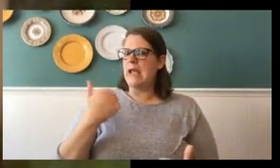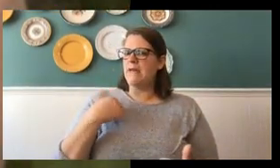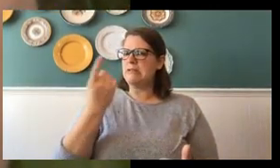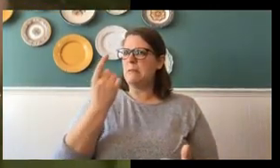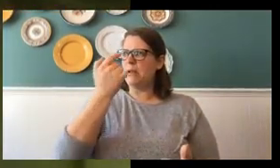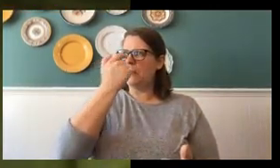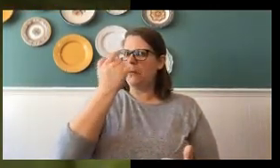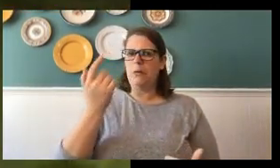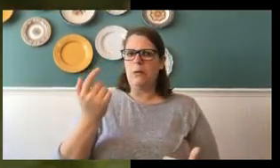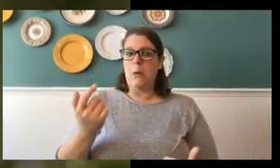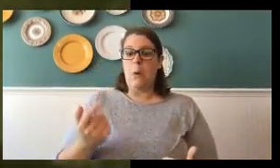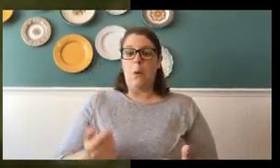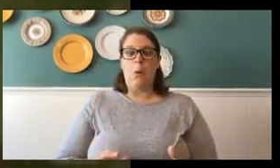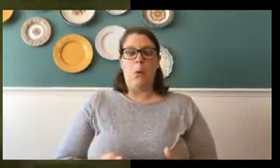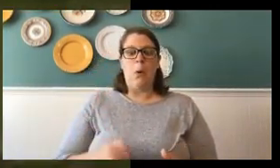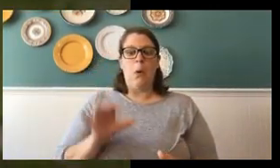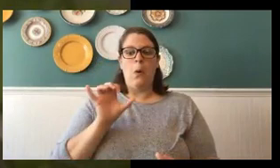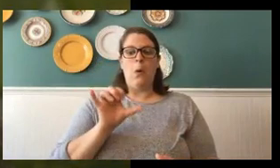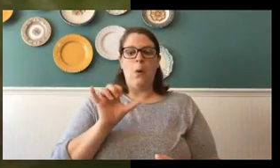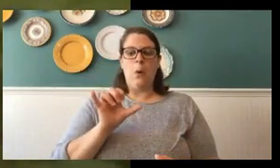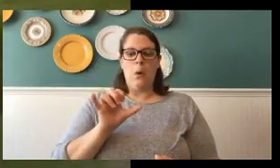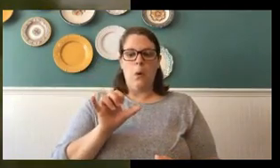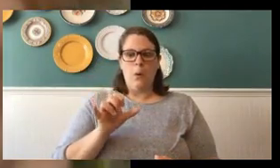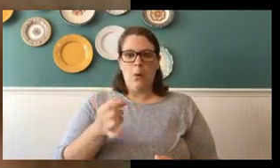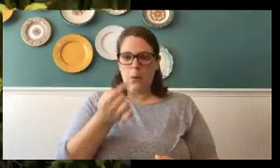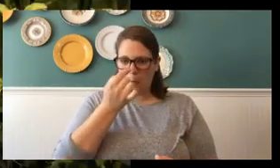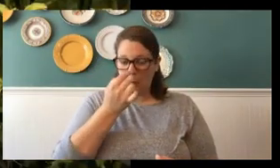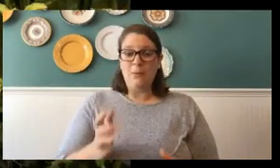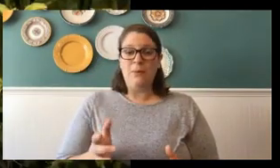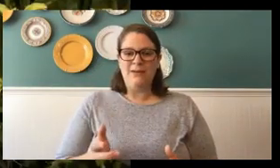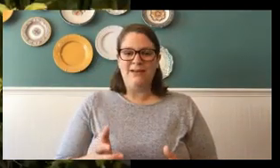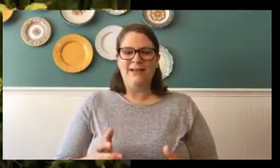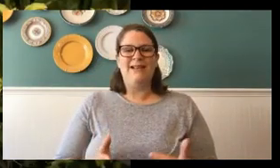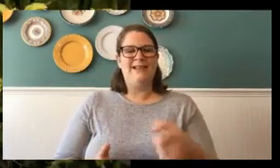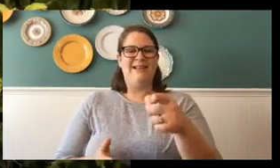here? Oh, is there something right there? Ah!